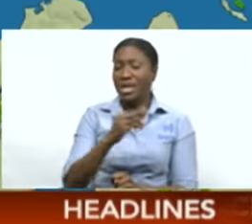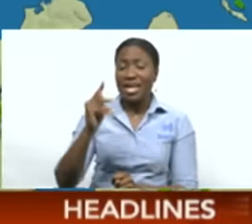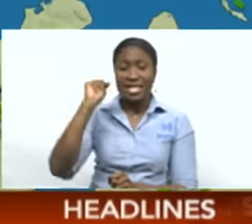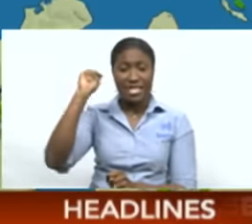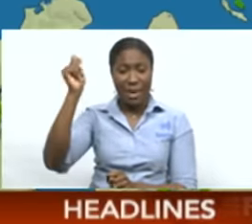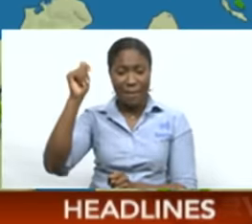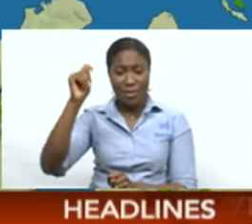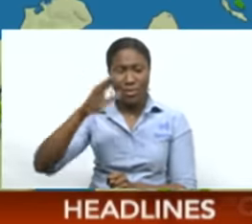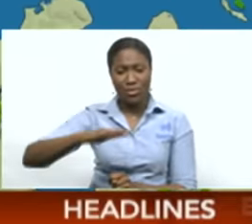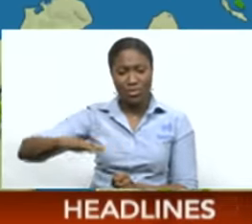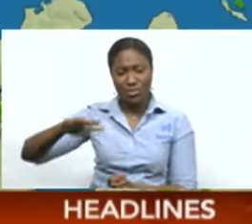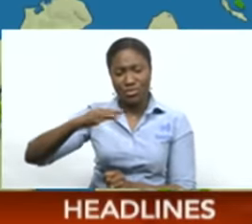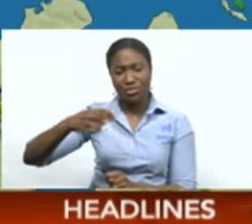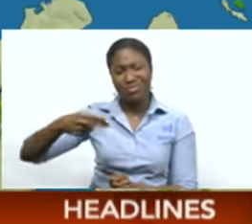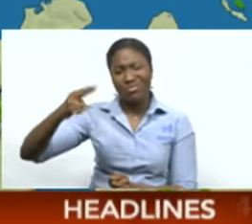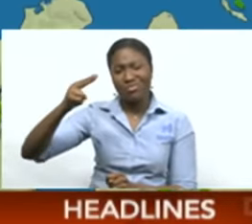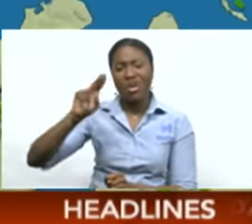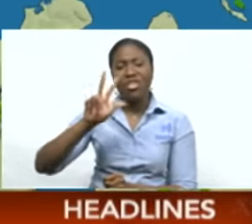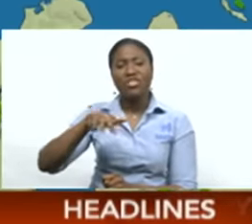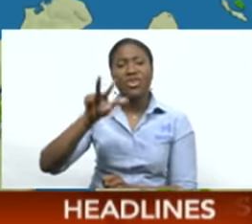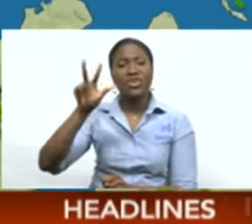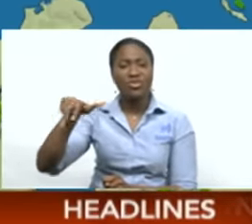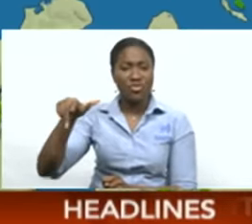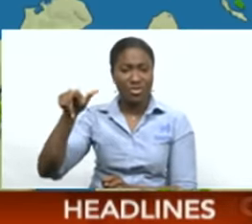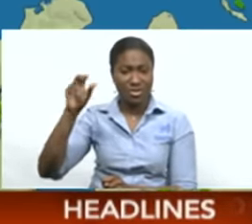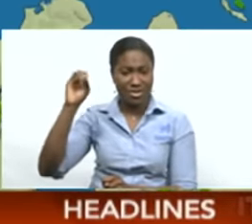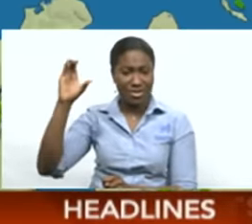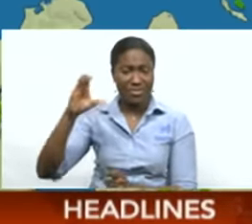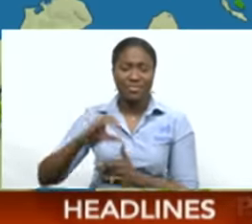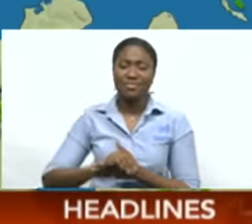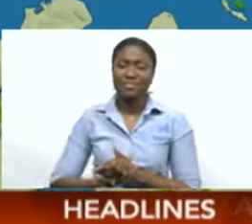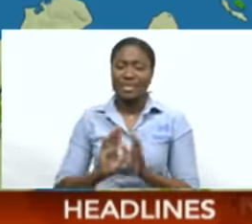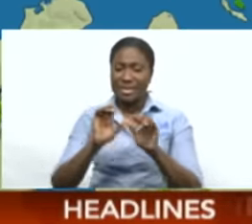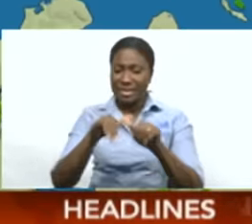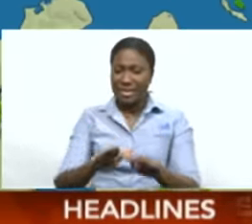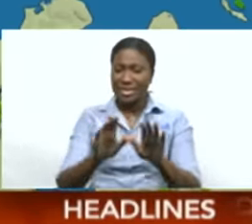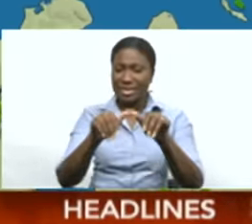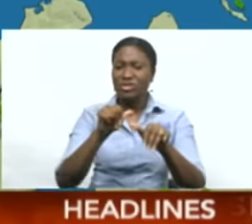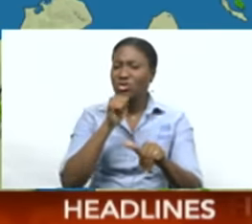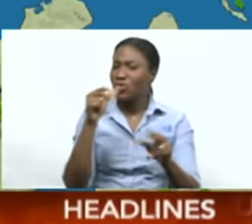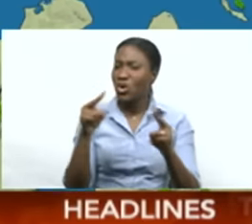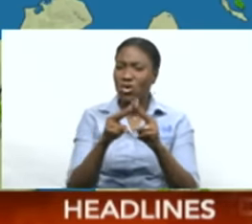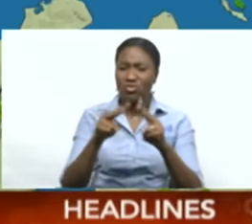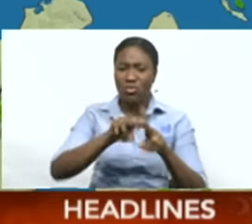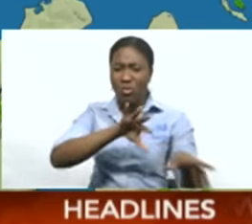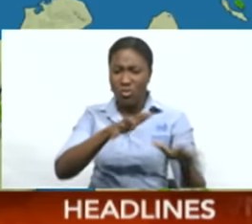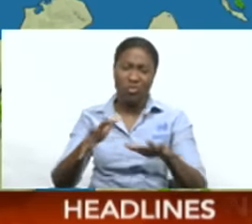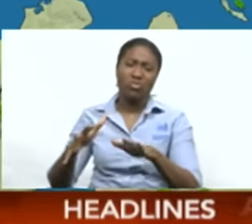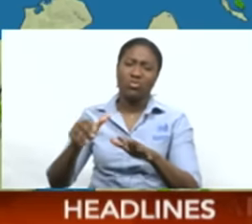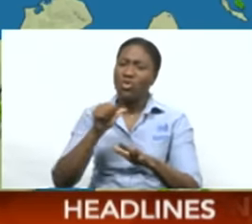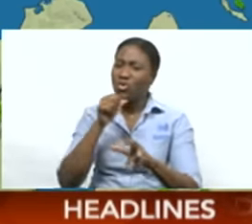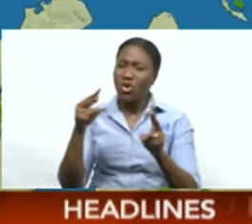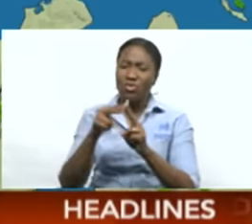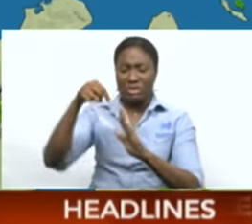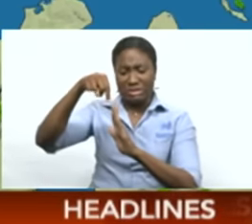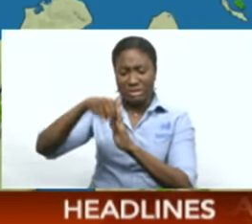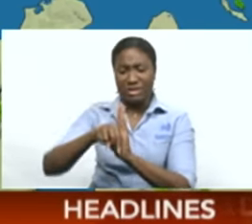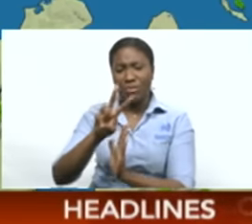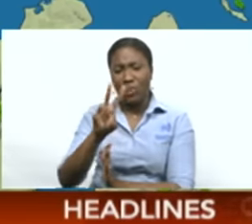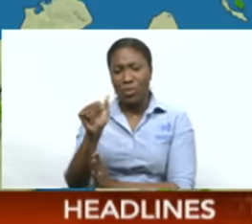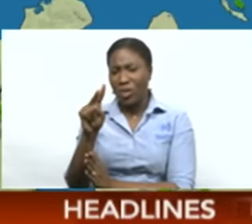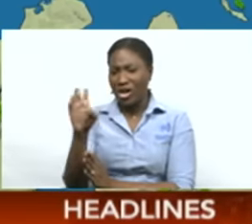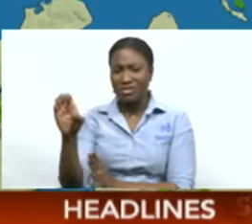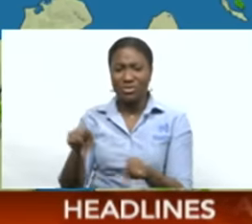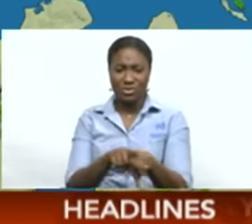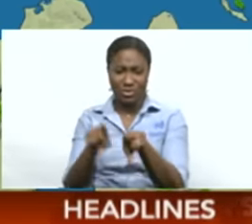Tobago will experience a high of 33 degrees Celsius. Sees are slight with waves up to 1.2 meters in open